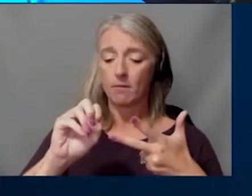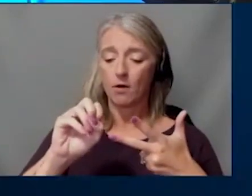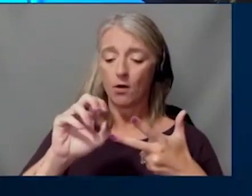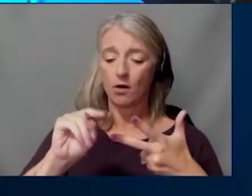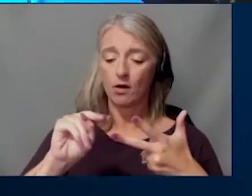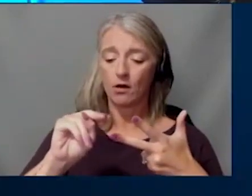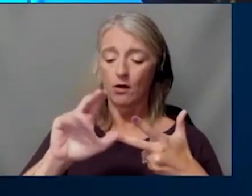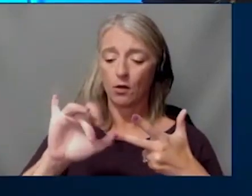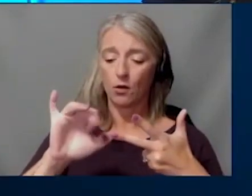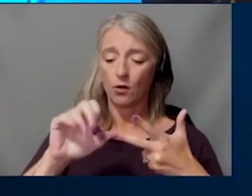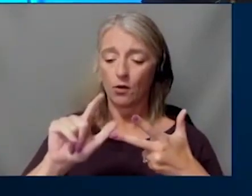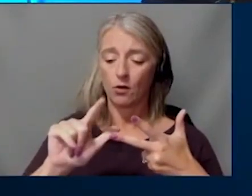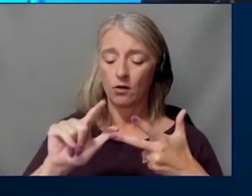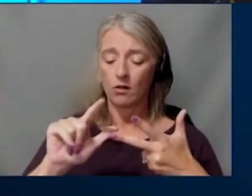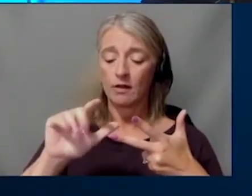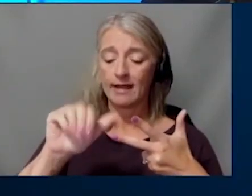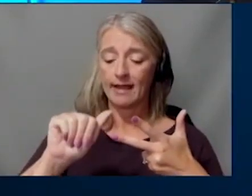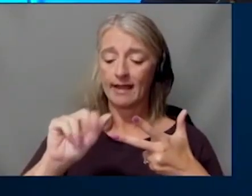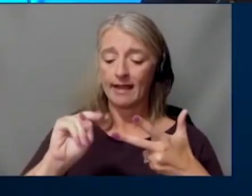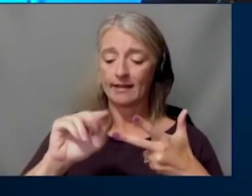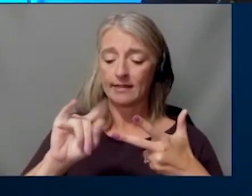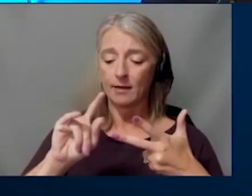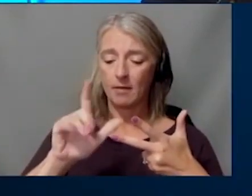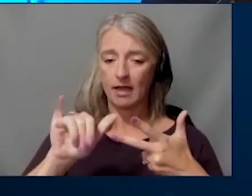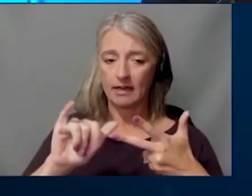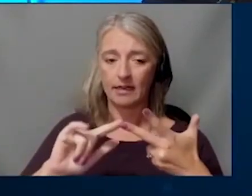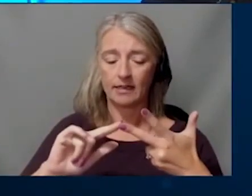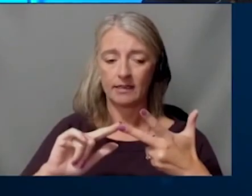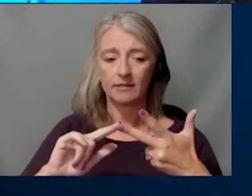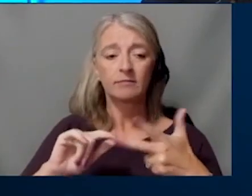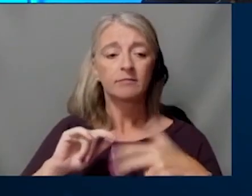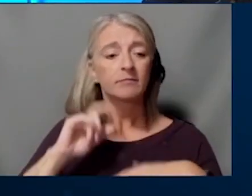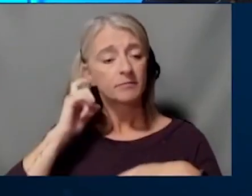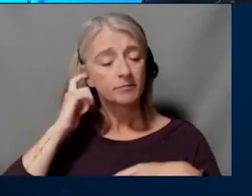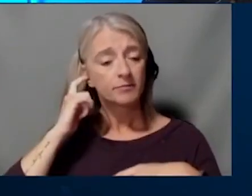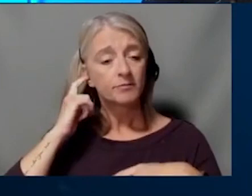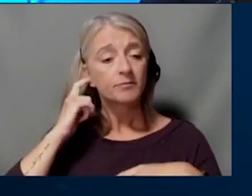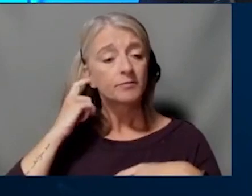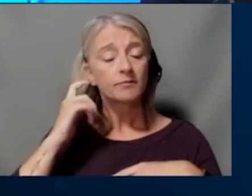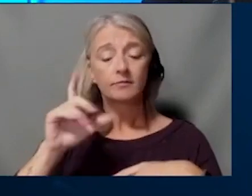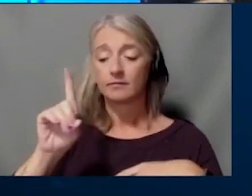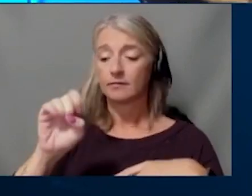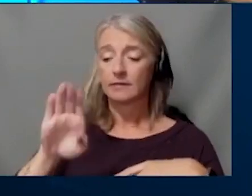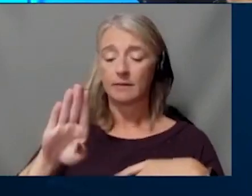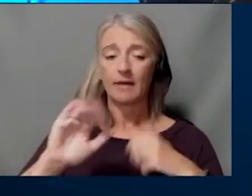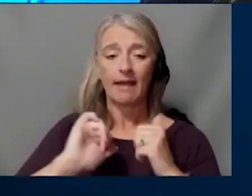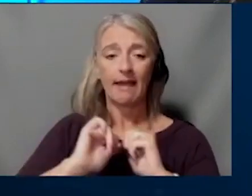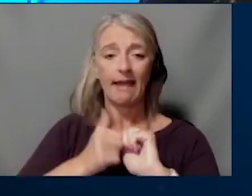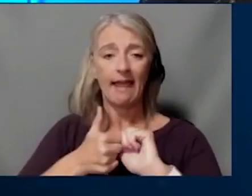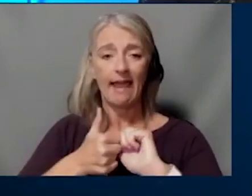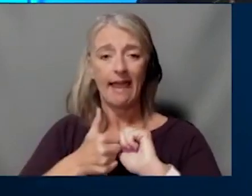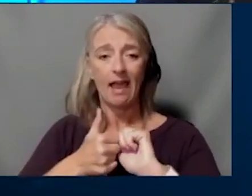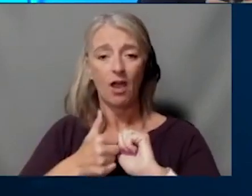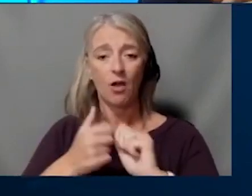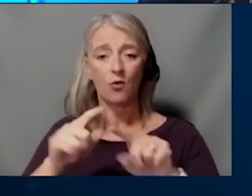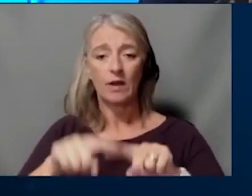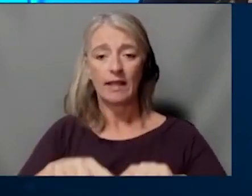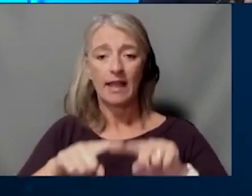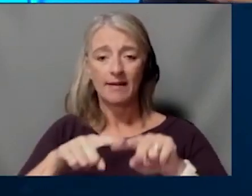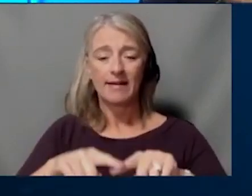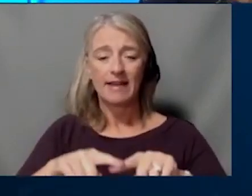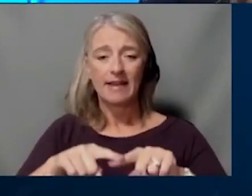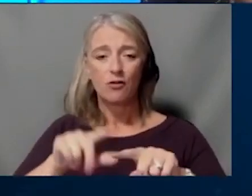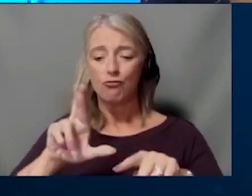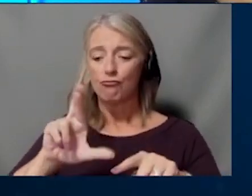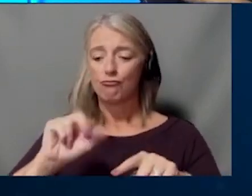And, uh, Deb has a question. Good morning, Deb. How reliable are the rapid at home tests if you do them in a series as one